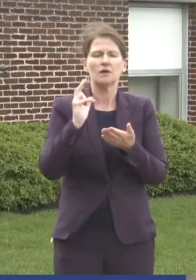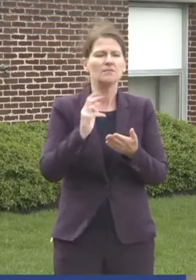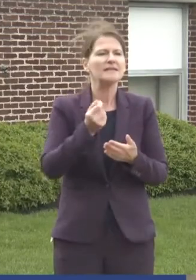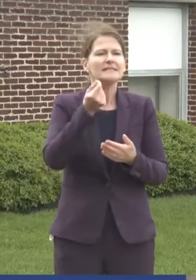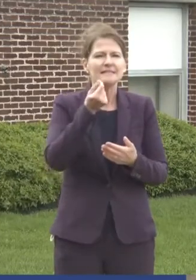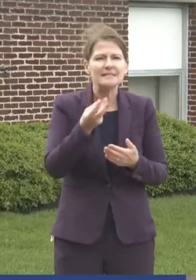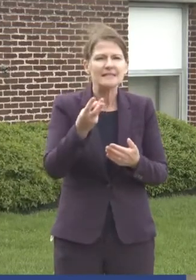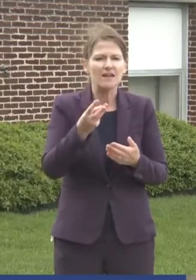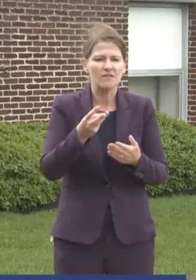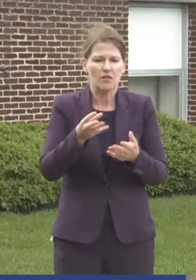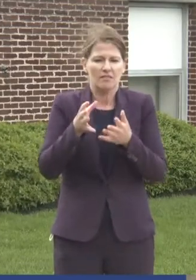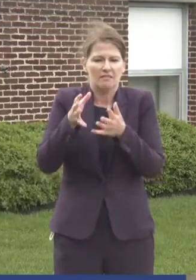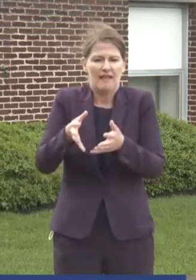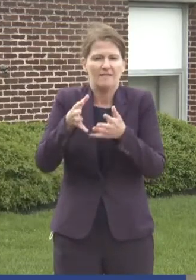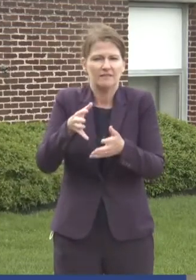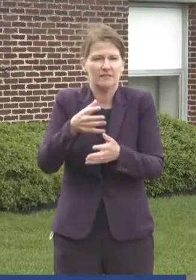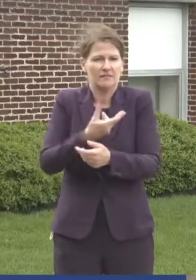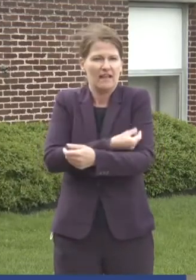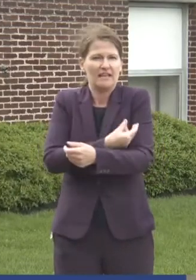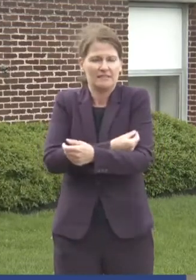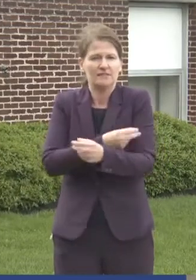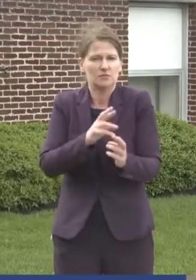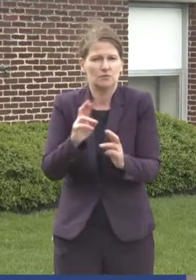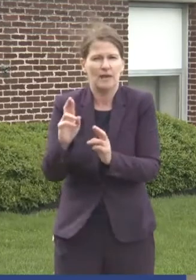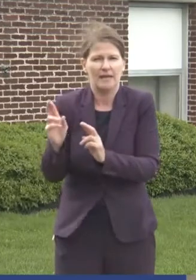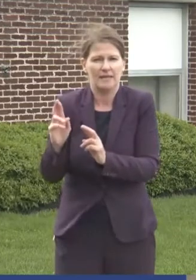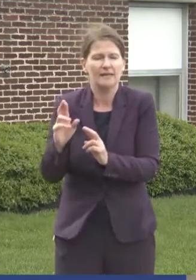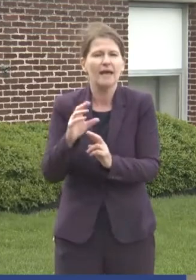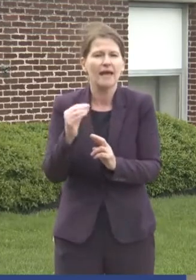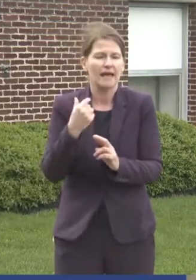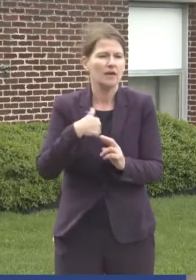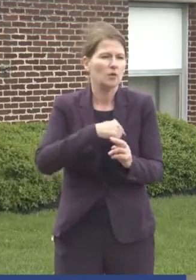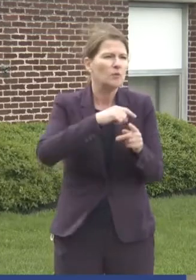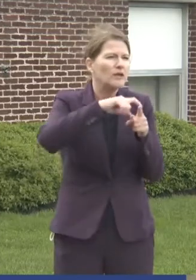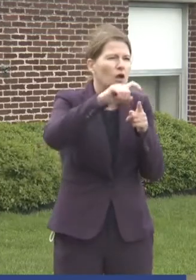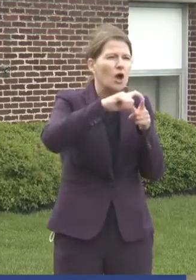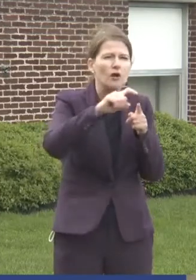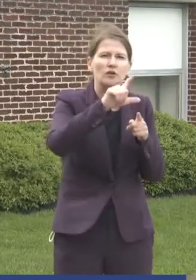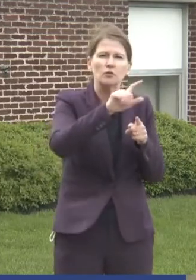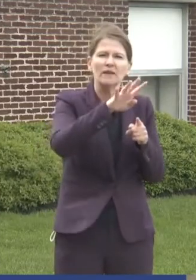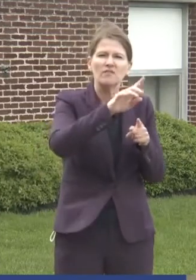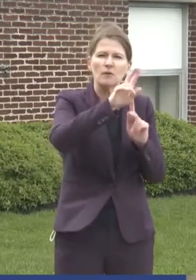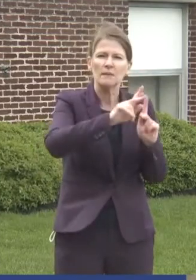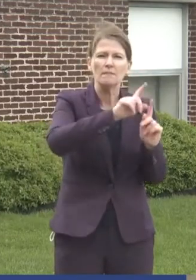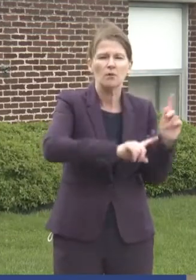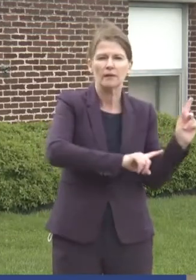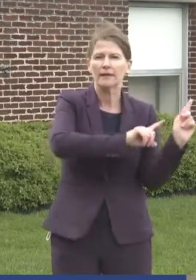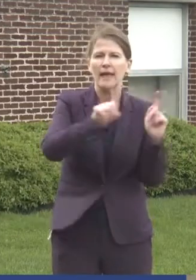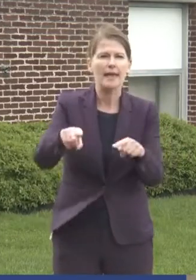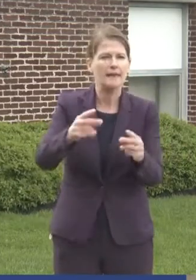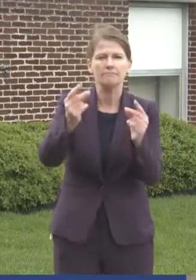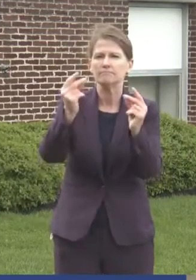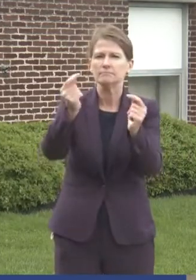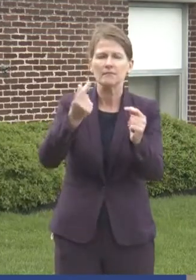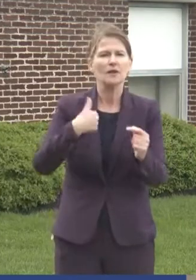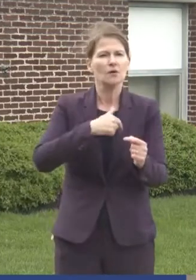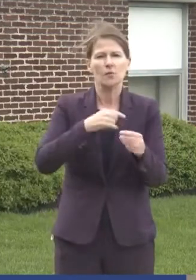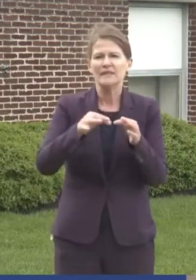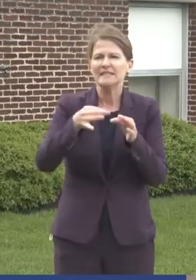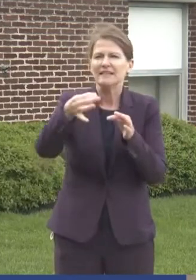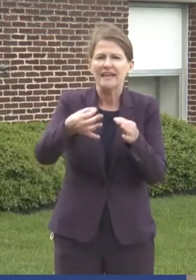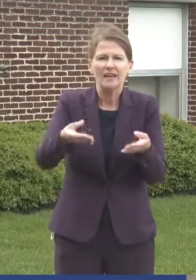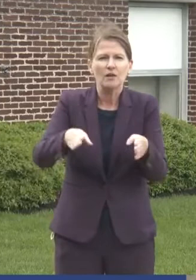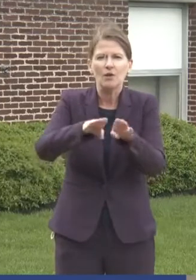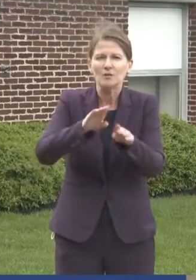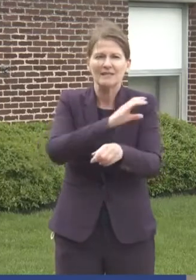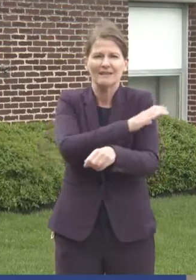several extra doses that were drawn up and we made calls. 24 people got in here. We delayed the closing